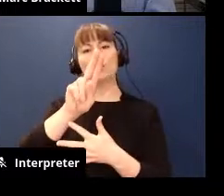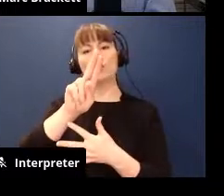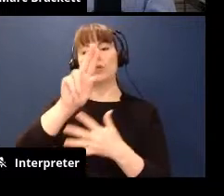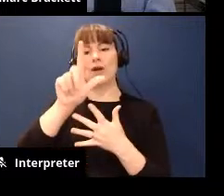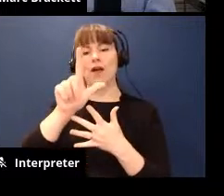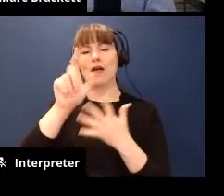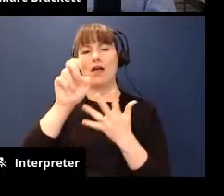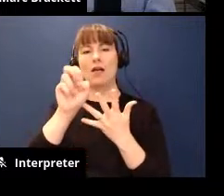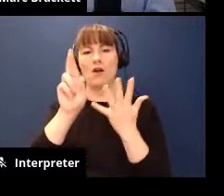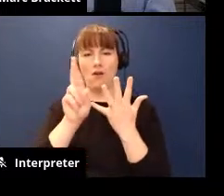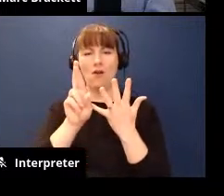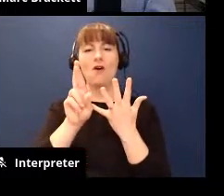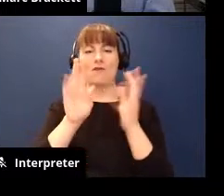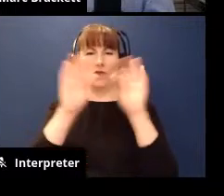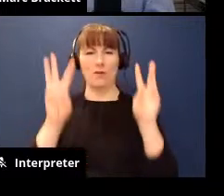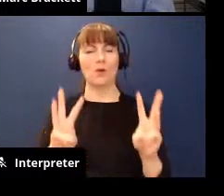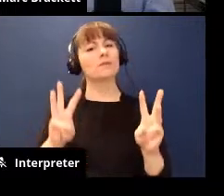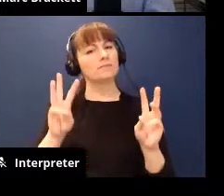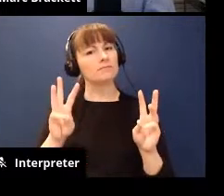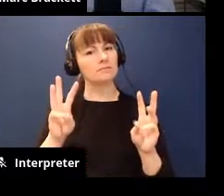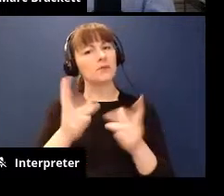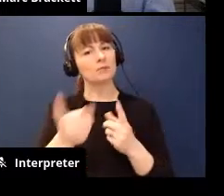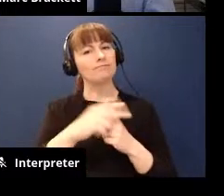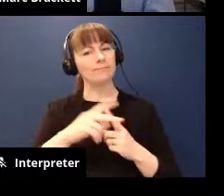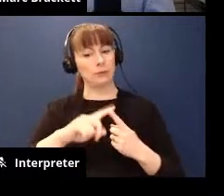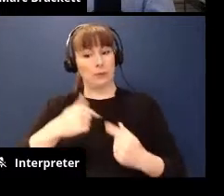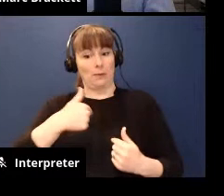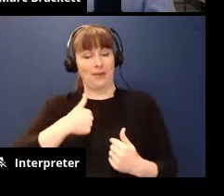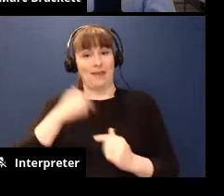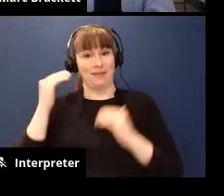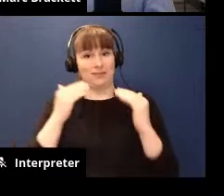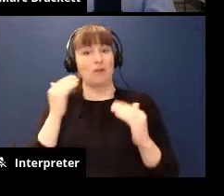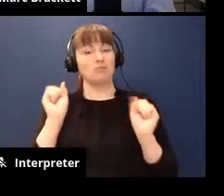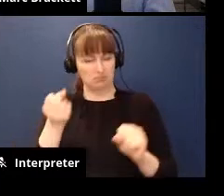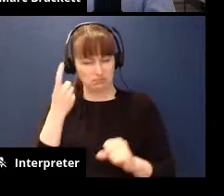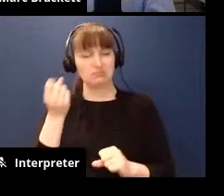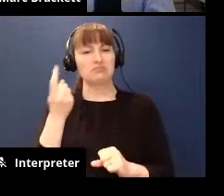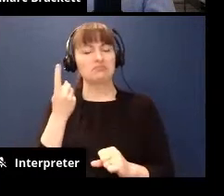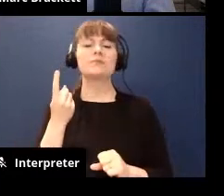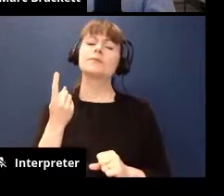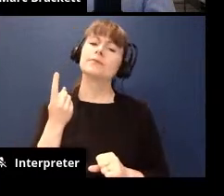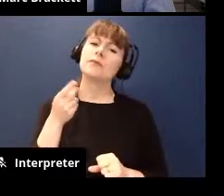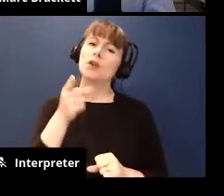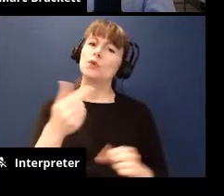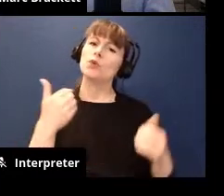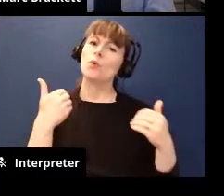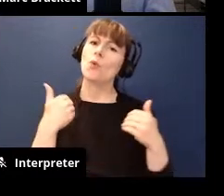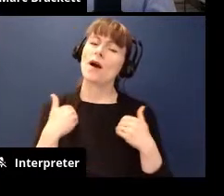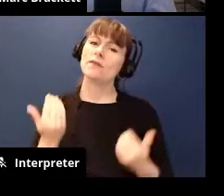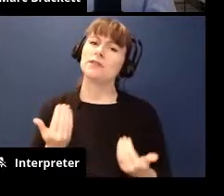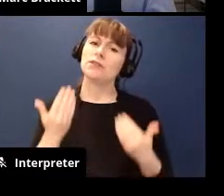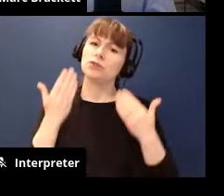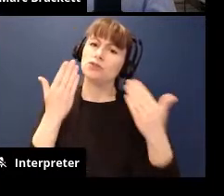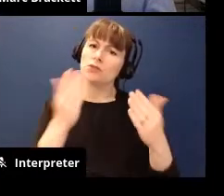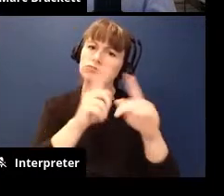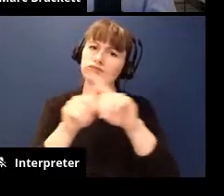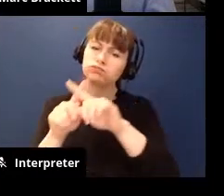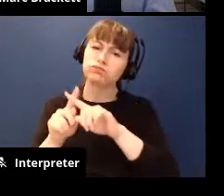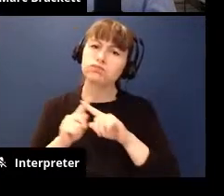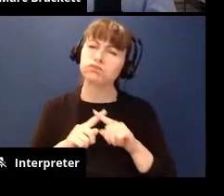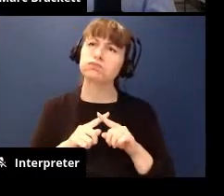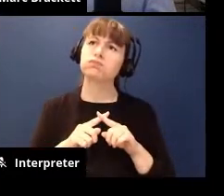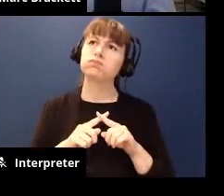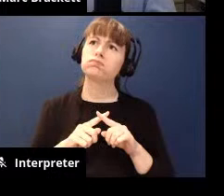understand how I could use that as an adult but is do you have any suggestions for how